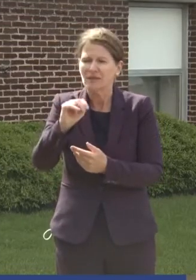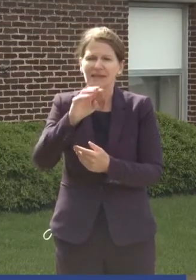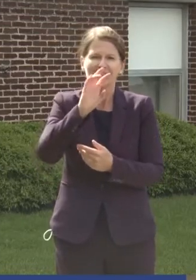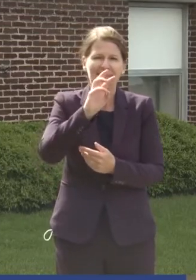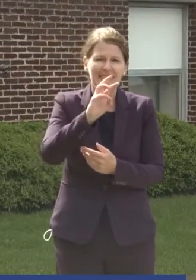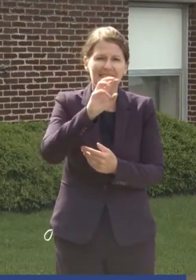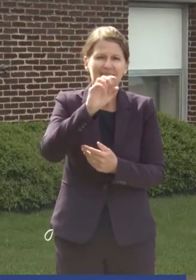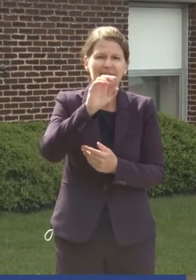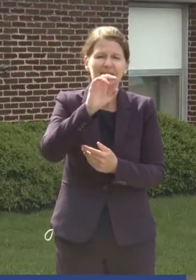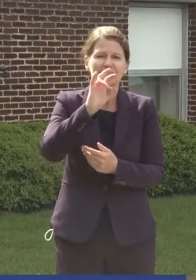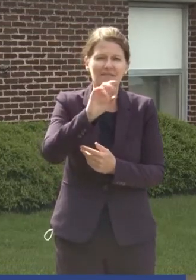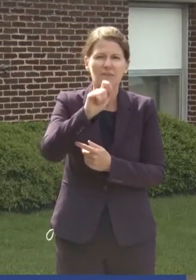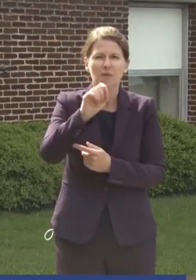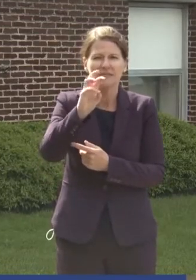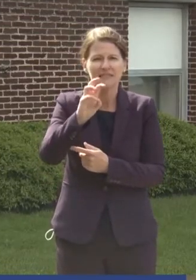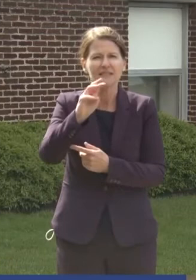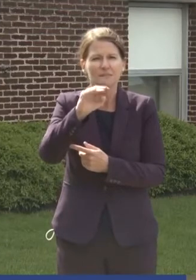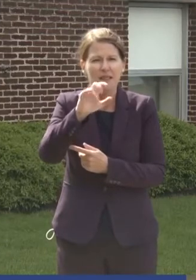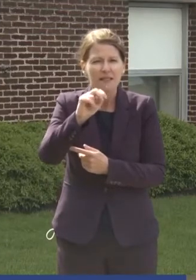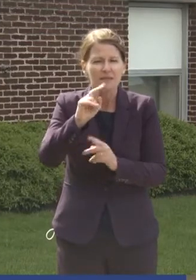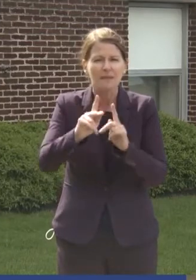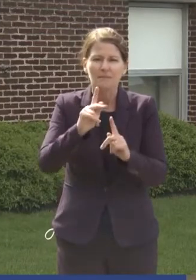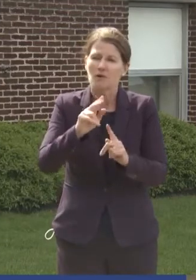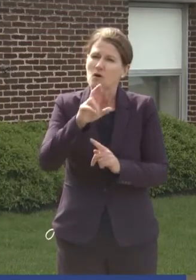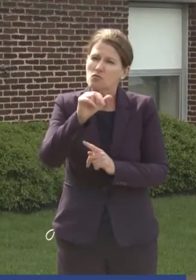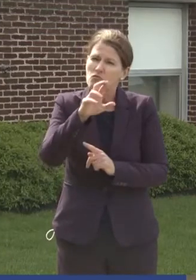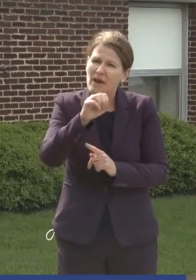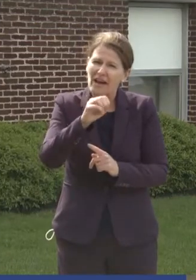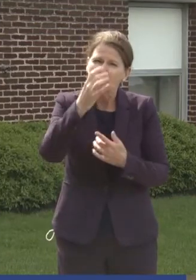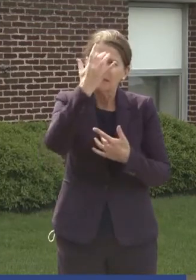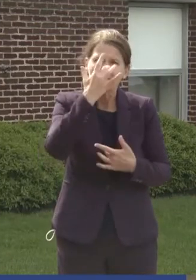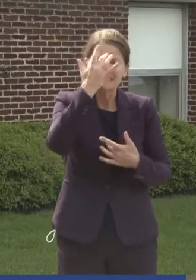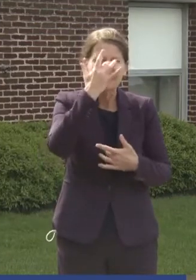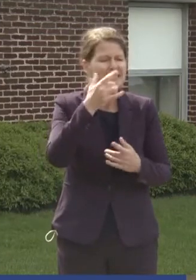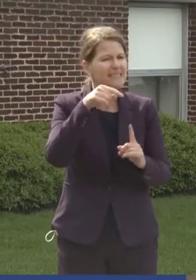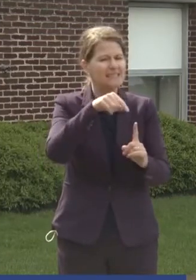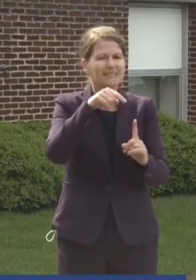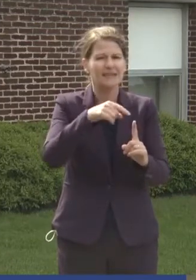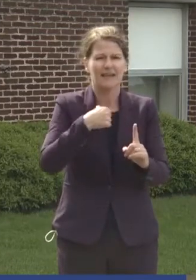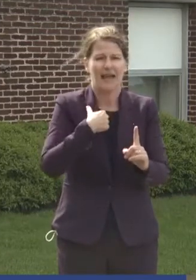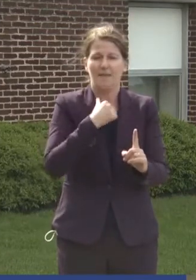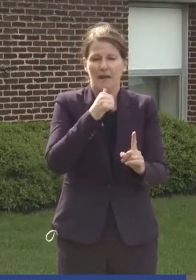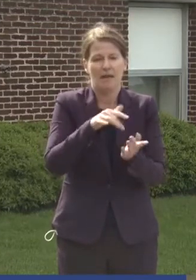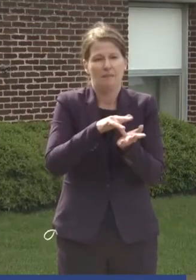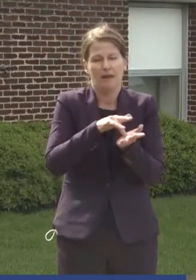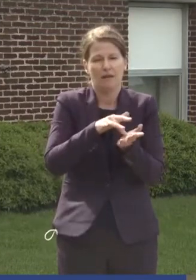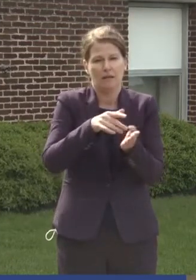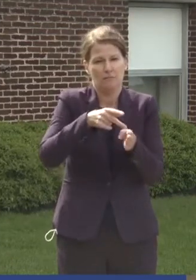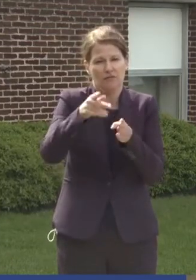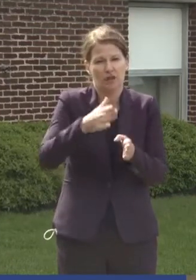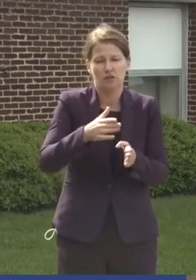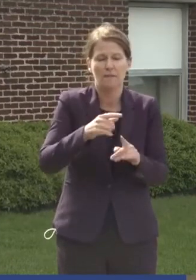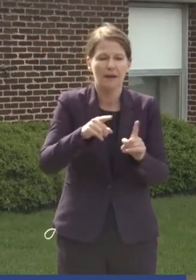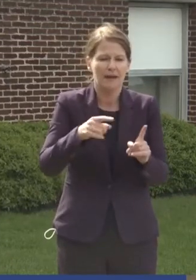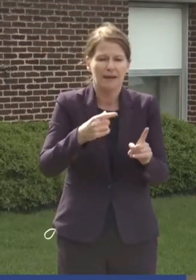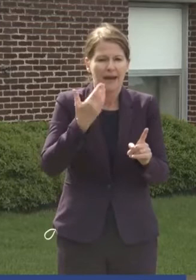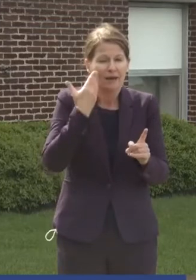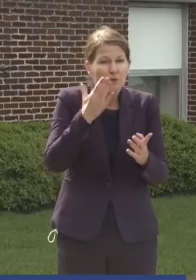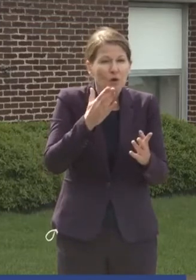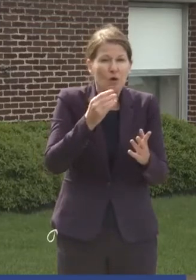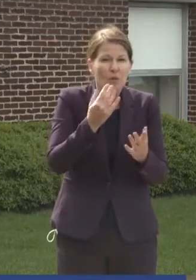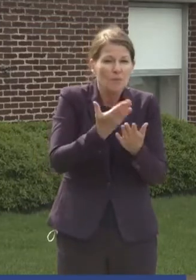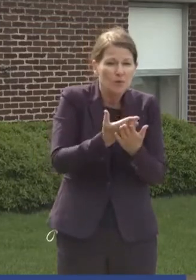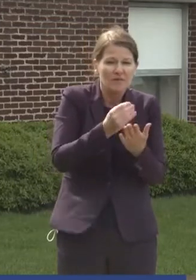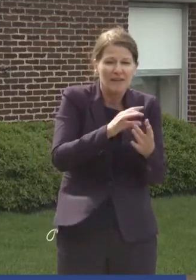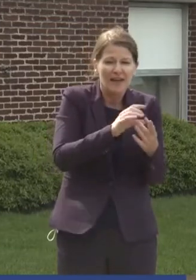million of your rare disease that I'm not sure anybody. I'm not a medical professional, but I'm not sure we even know that it's connected to the